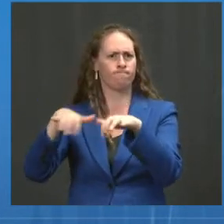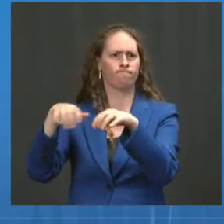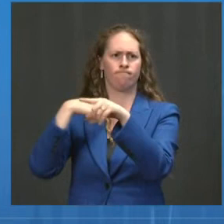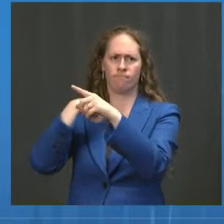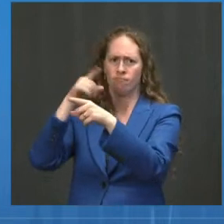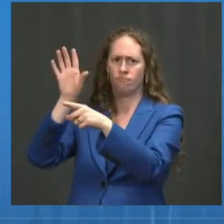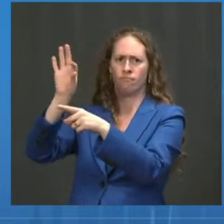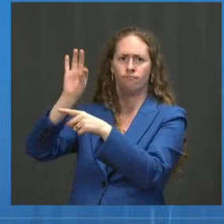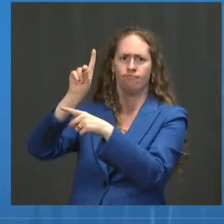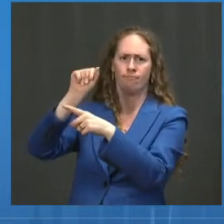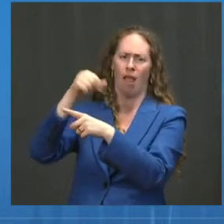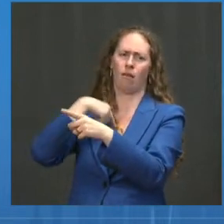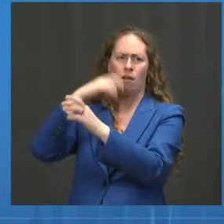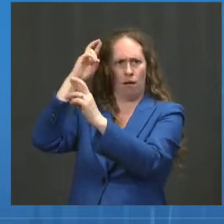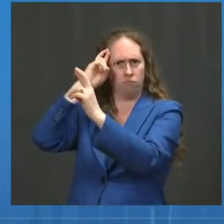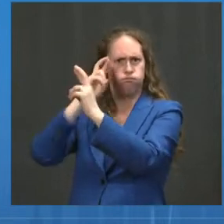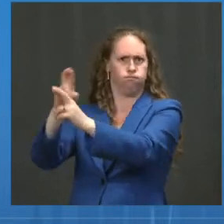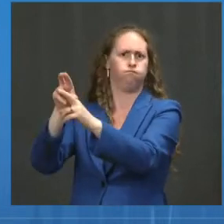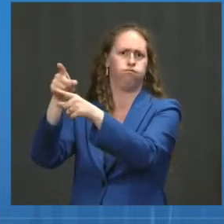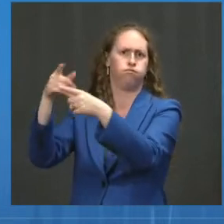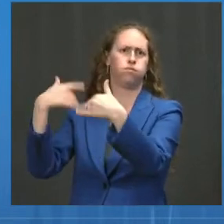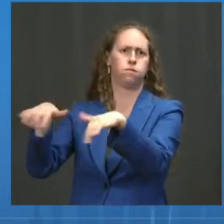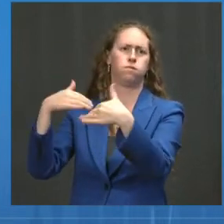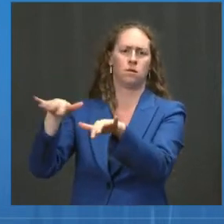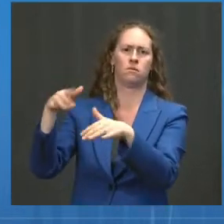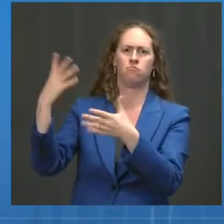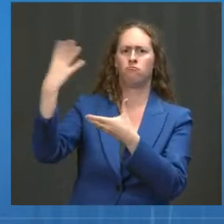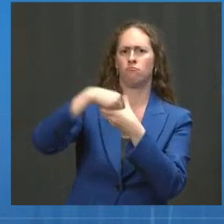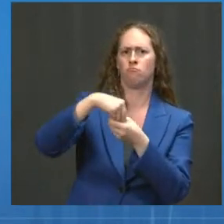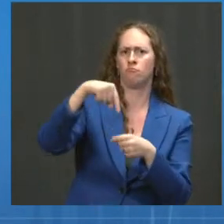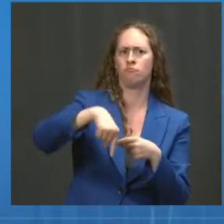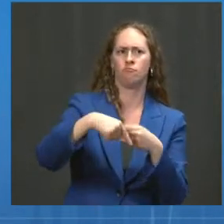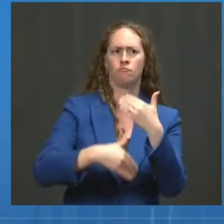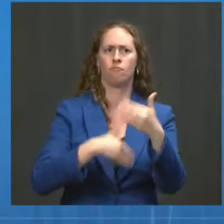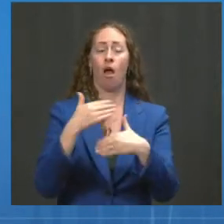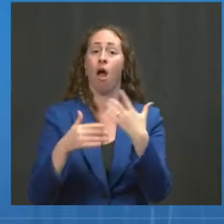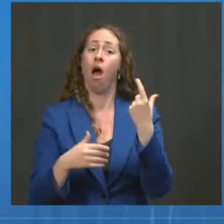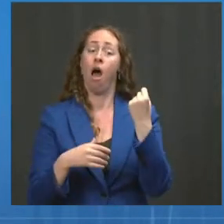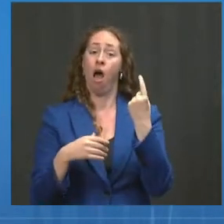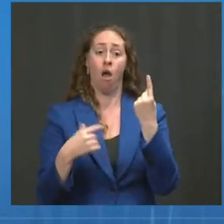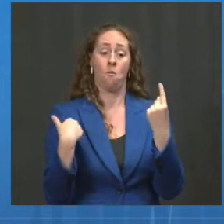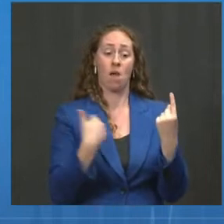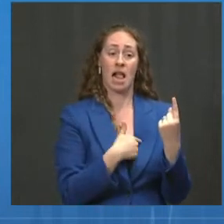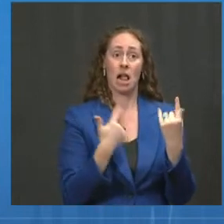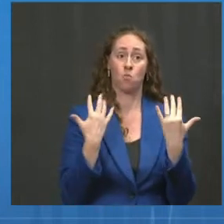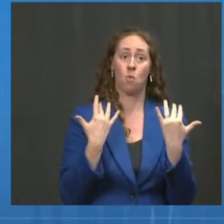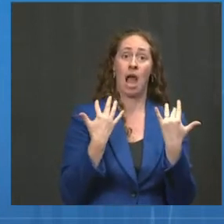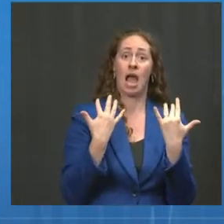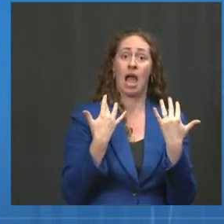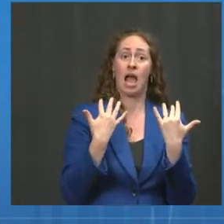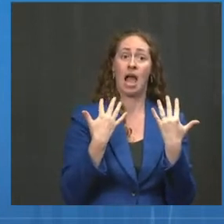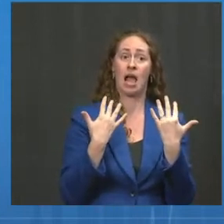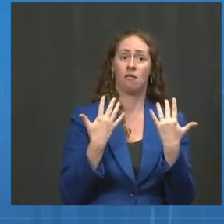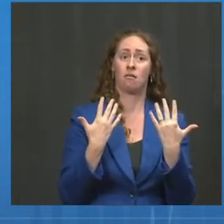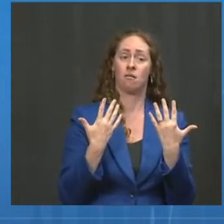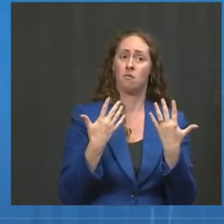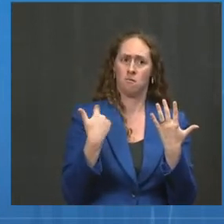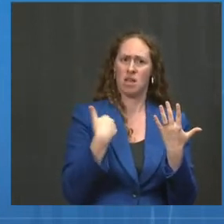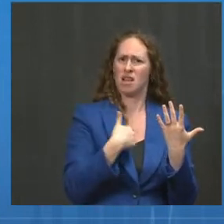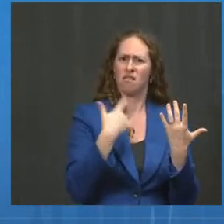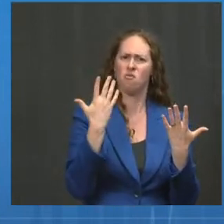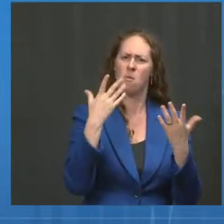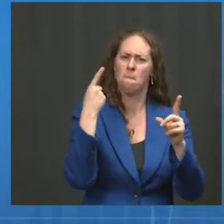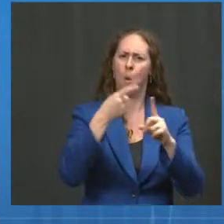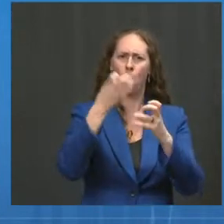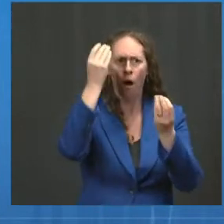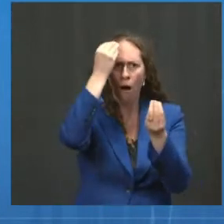a part of this process as well. But the reason that we are not waiting for many more weeks to announce this, it falls into two